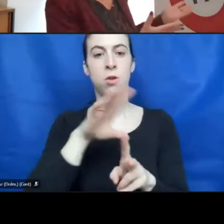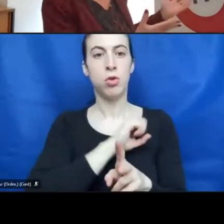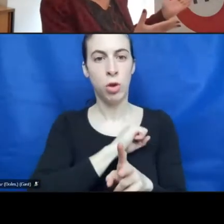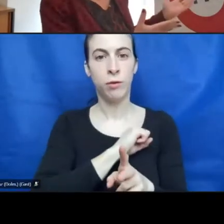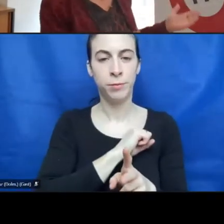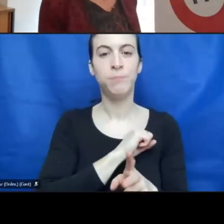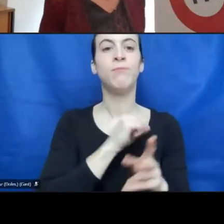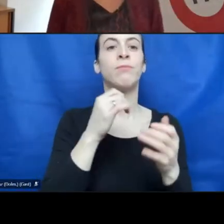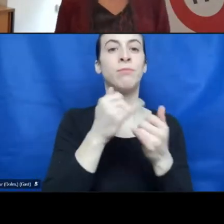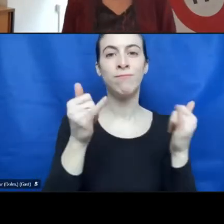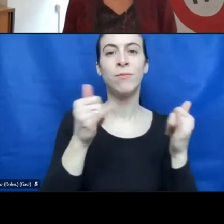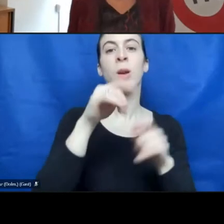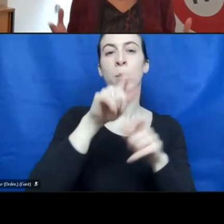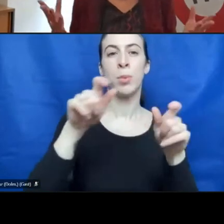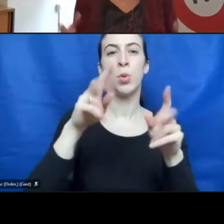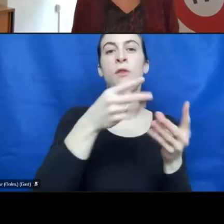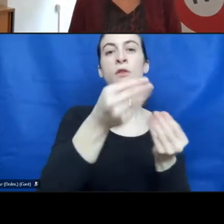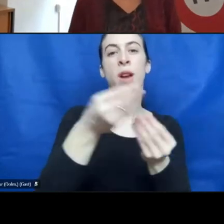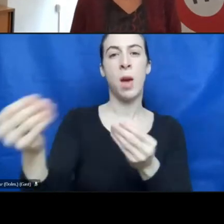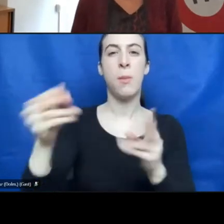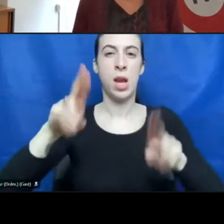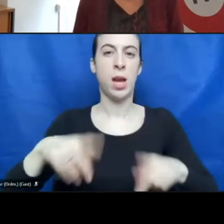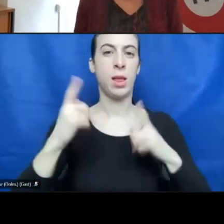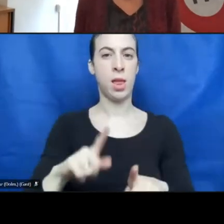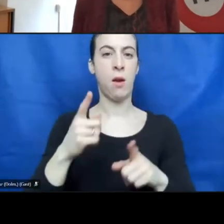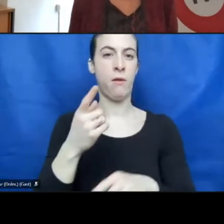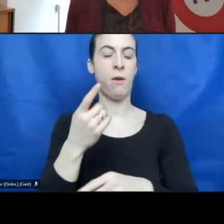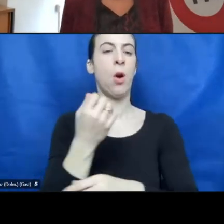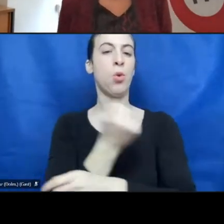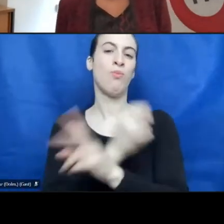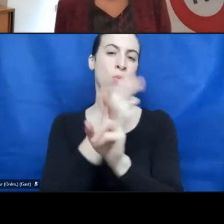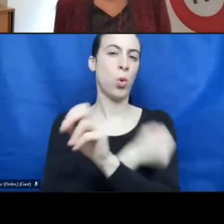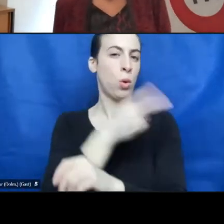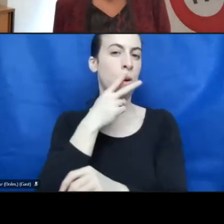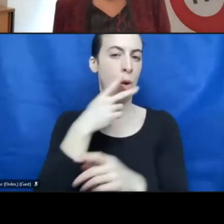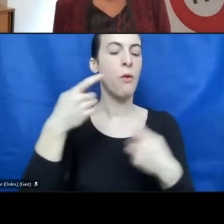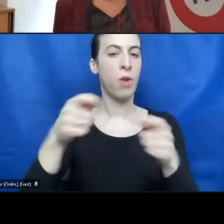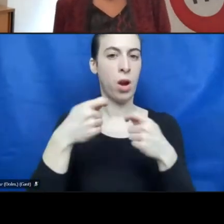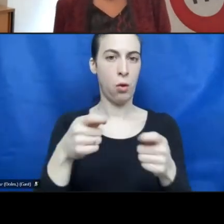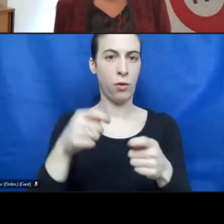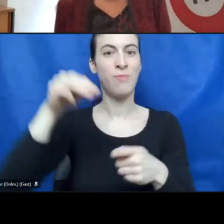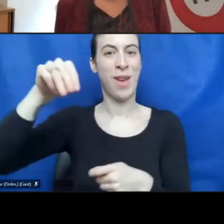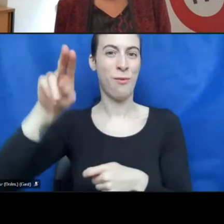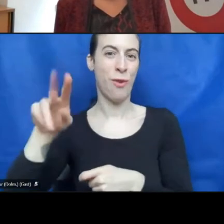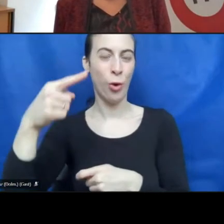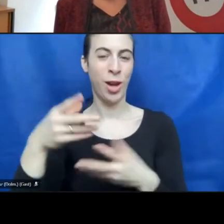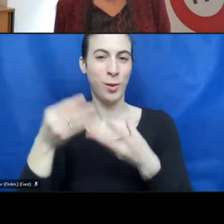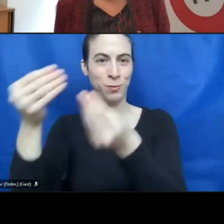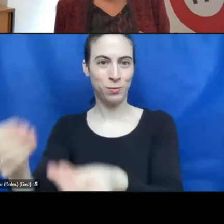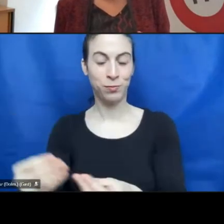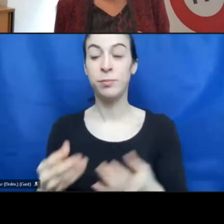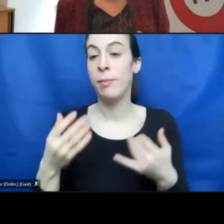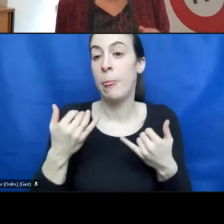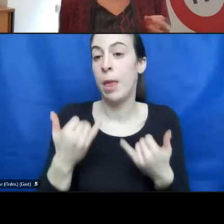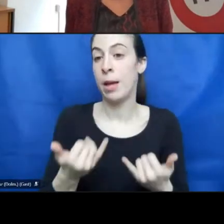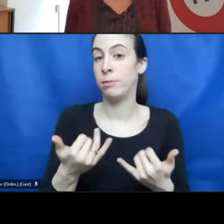MVG. So, where are we now? Nowadays, we can say that